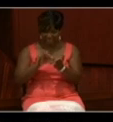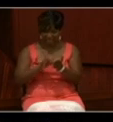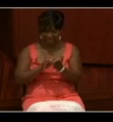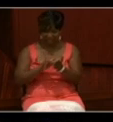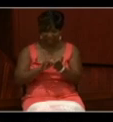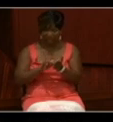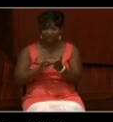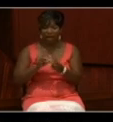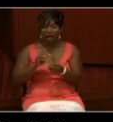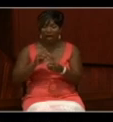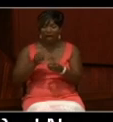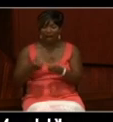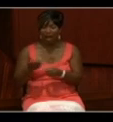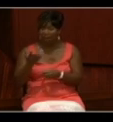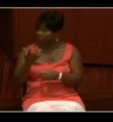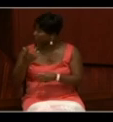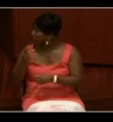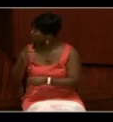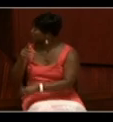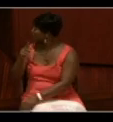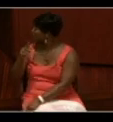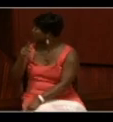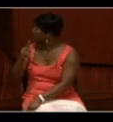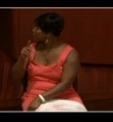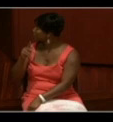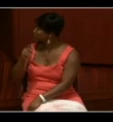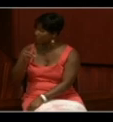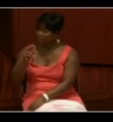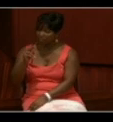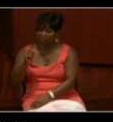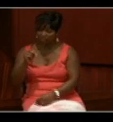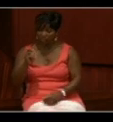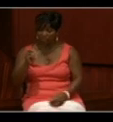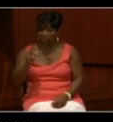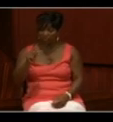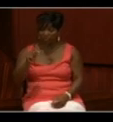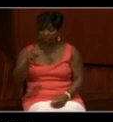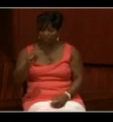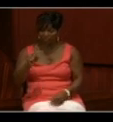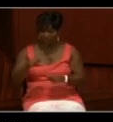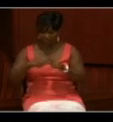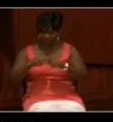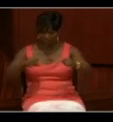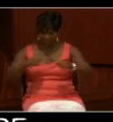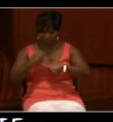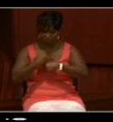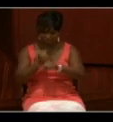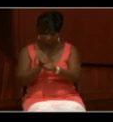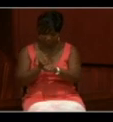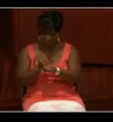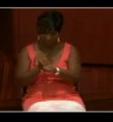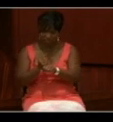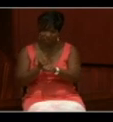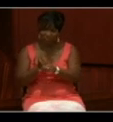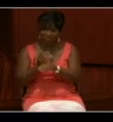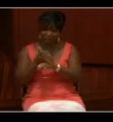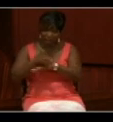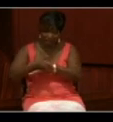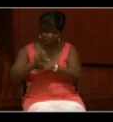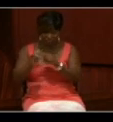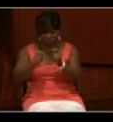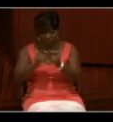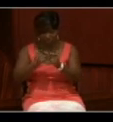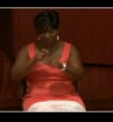in the log line. And every 42 feet there was another knot. And so during the passage of a certain amount of time,